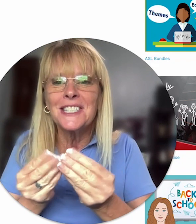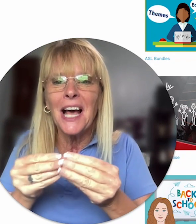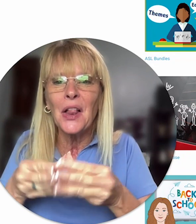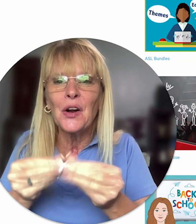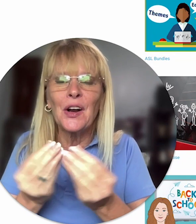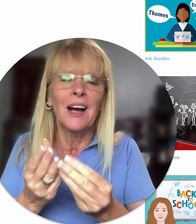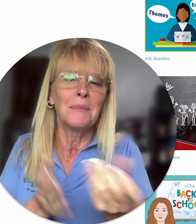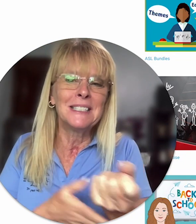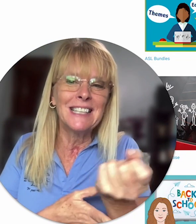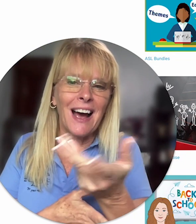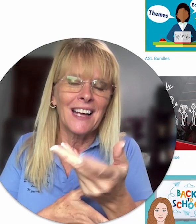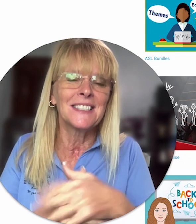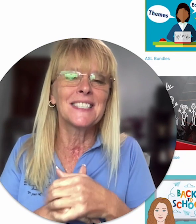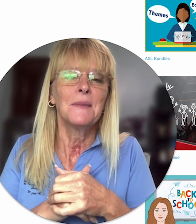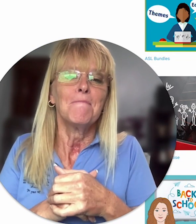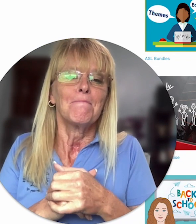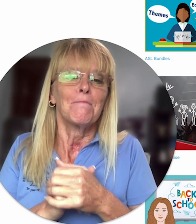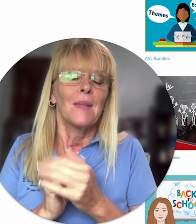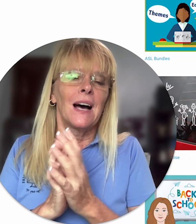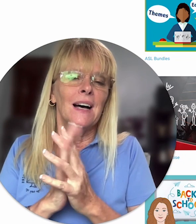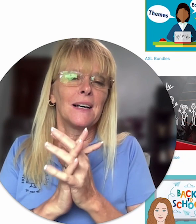fortune teller dice